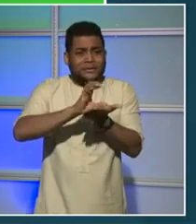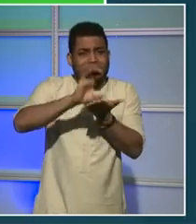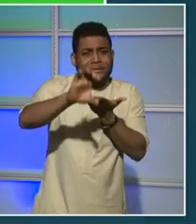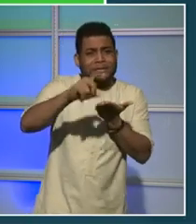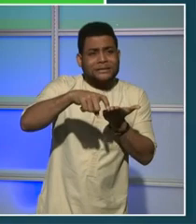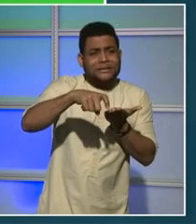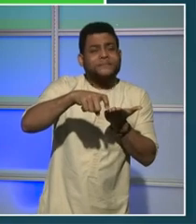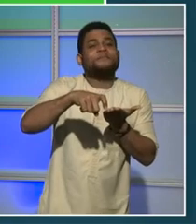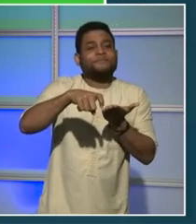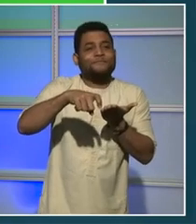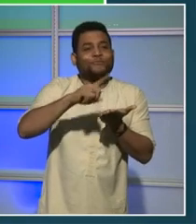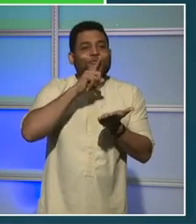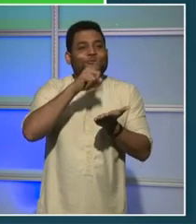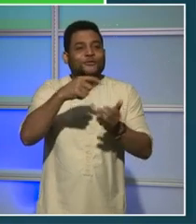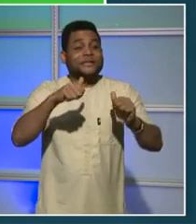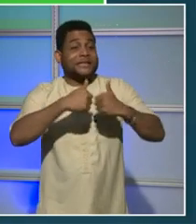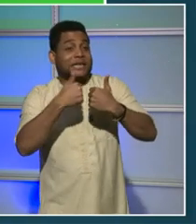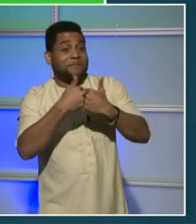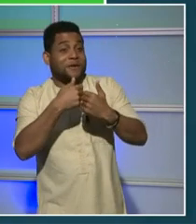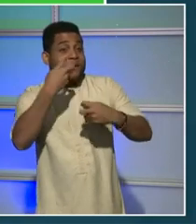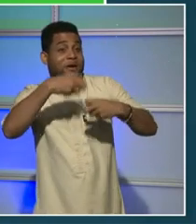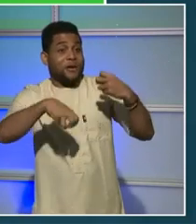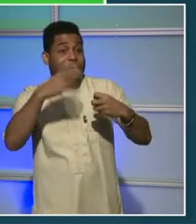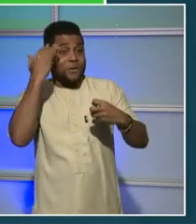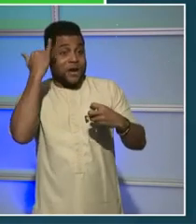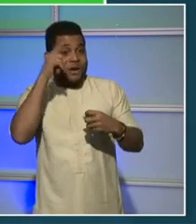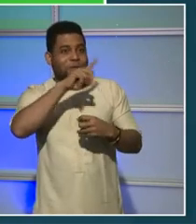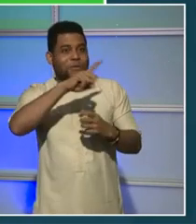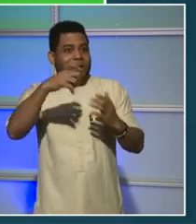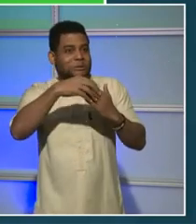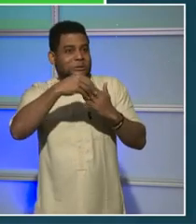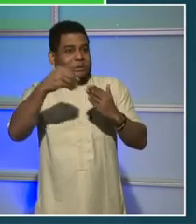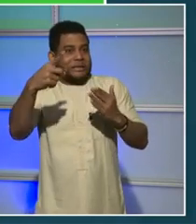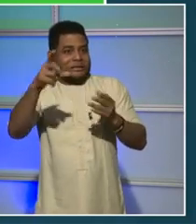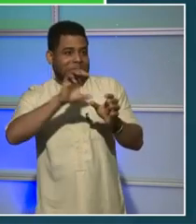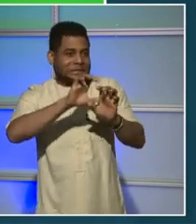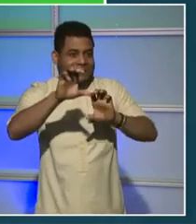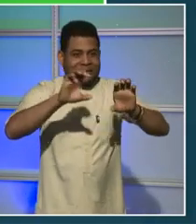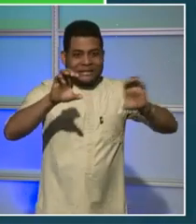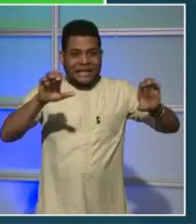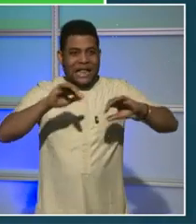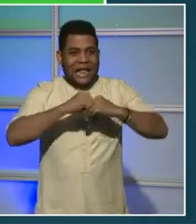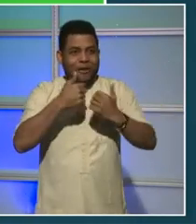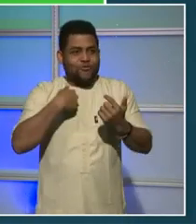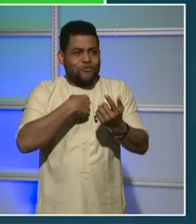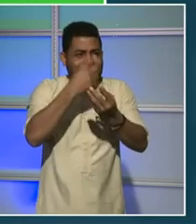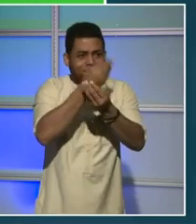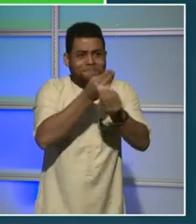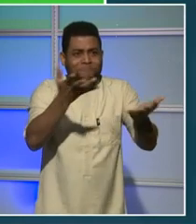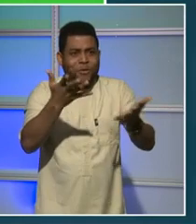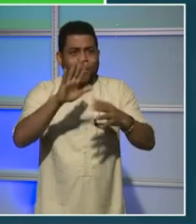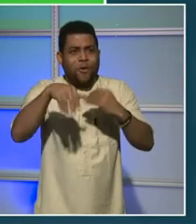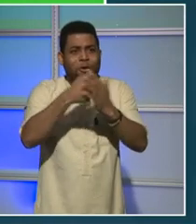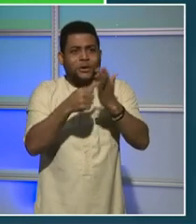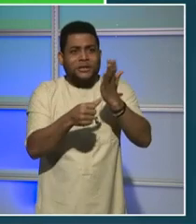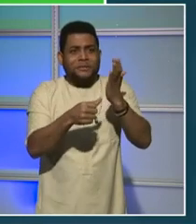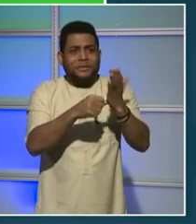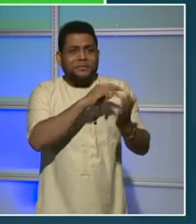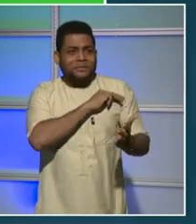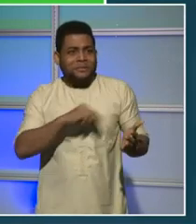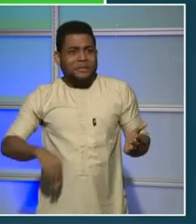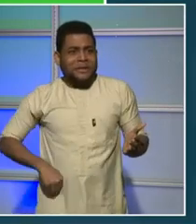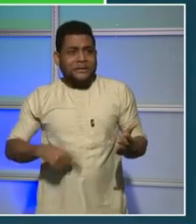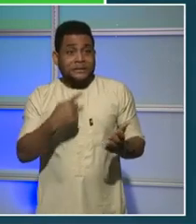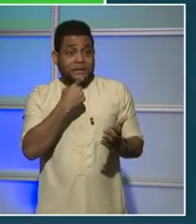is because, at the end of the day, that $100 has to balance out. So great pitches by all the deputy mayors, but really, the hard part now is on